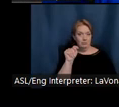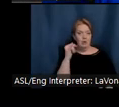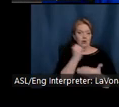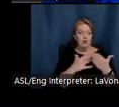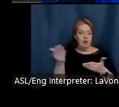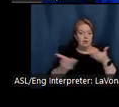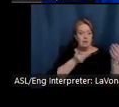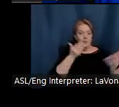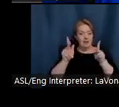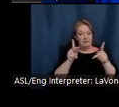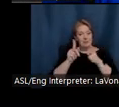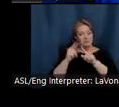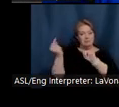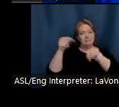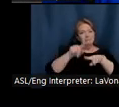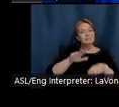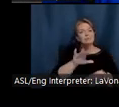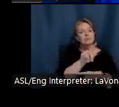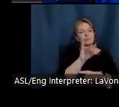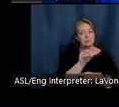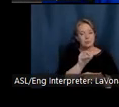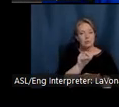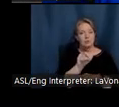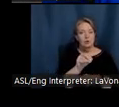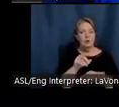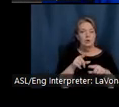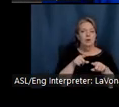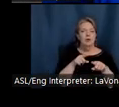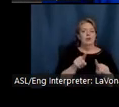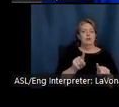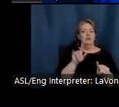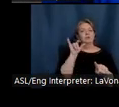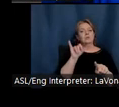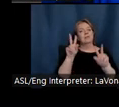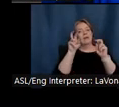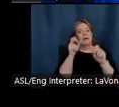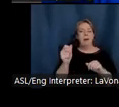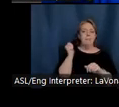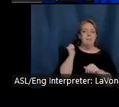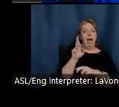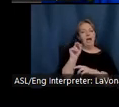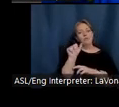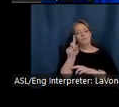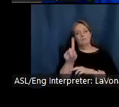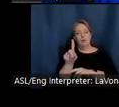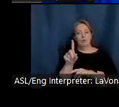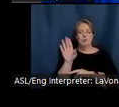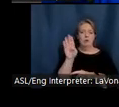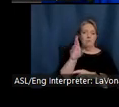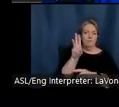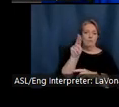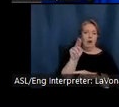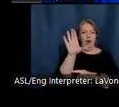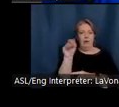into their working studios during the Back Roads of Brown County Studio Tour, created to promote working